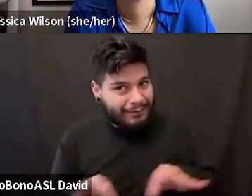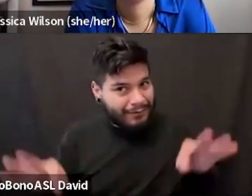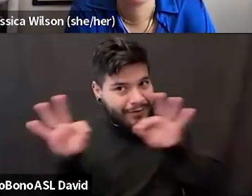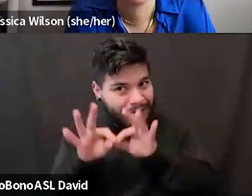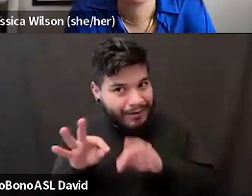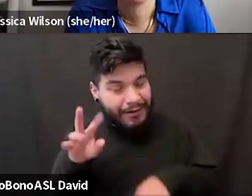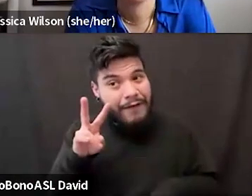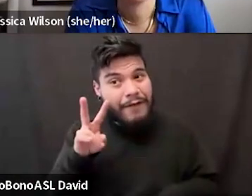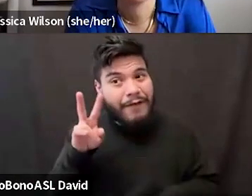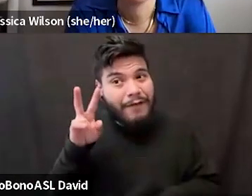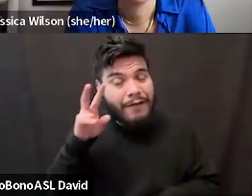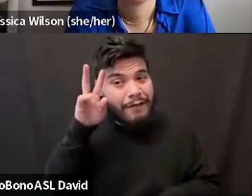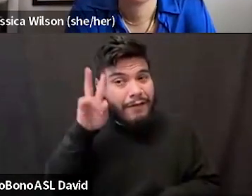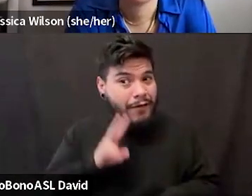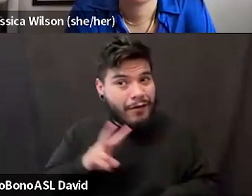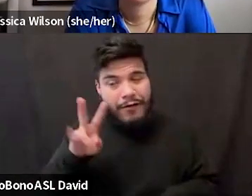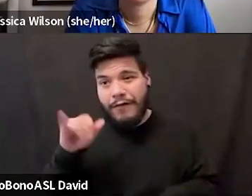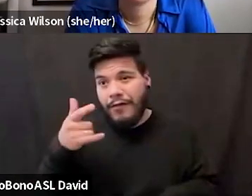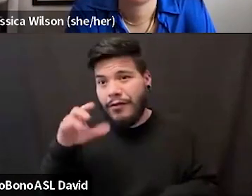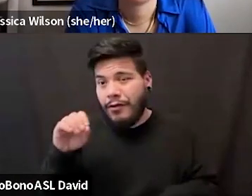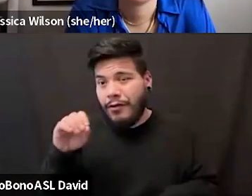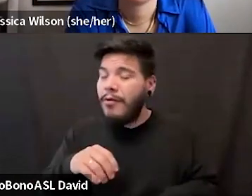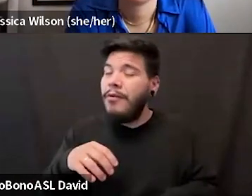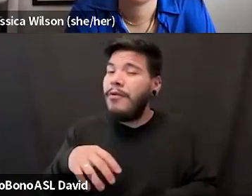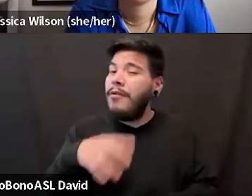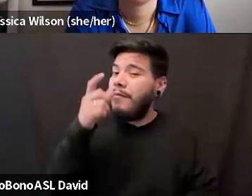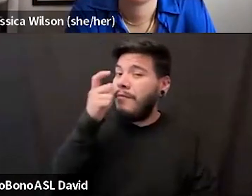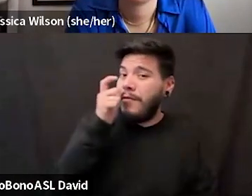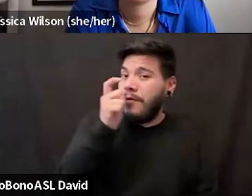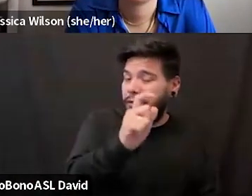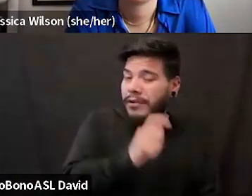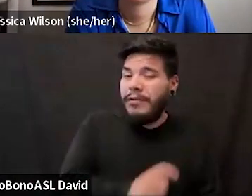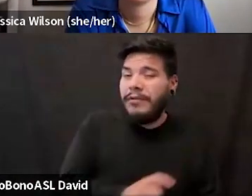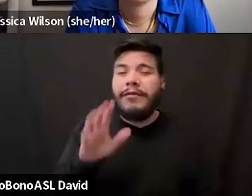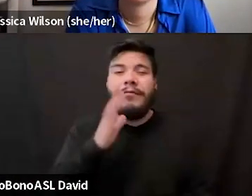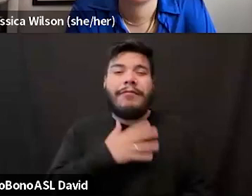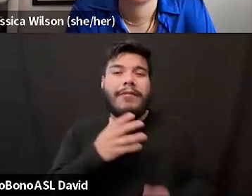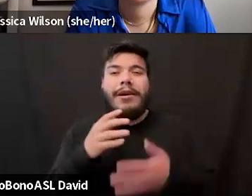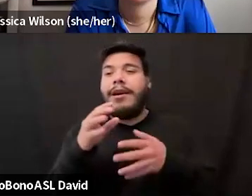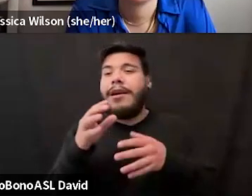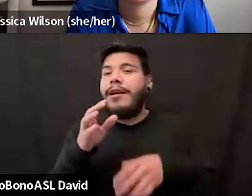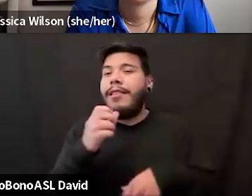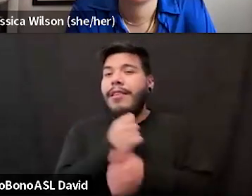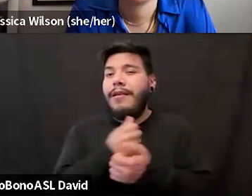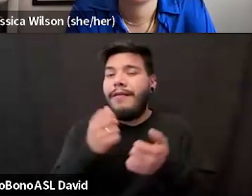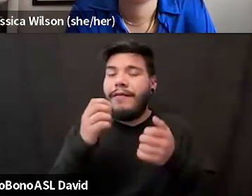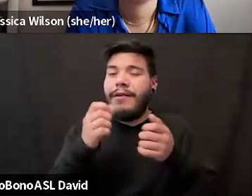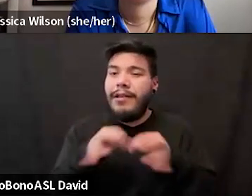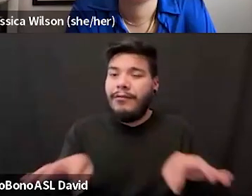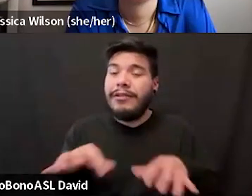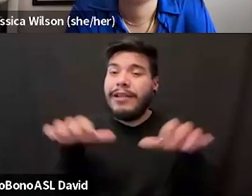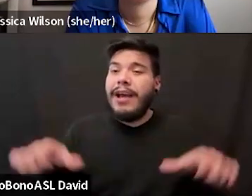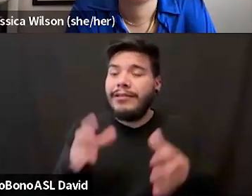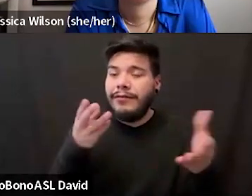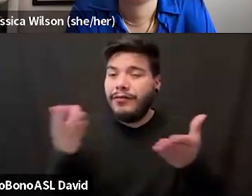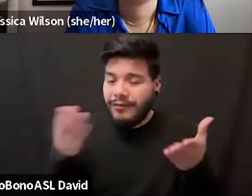is that my love language, one of my main love languages is acts of service, and I'm in love with my community. And so a